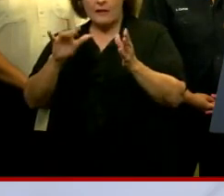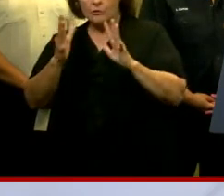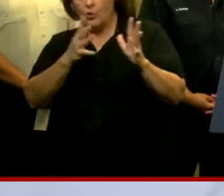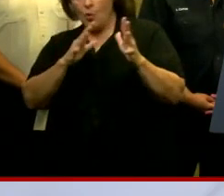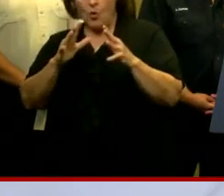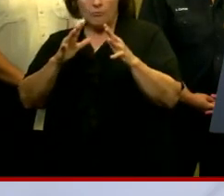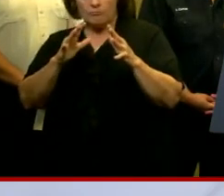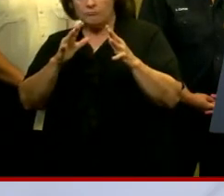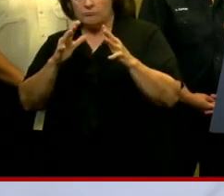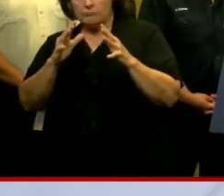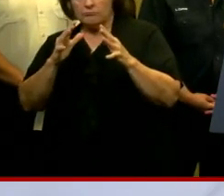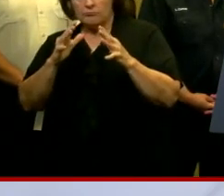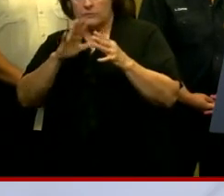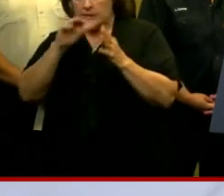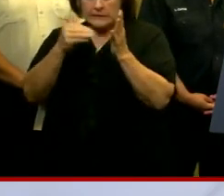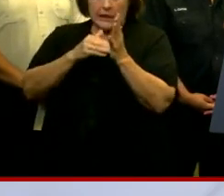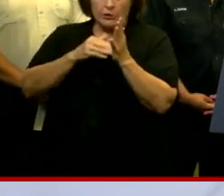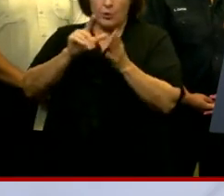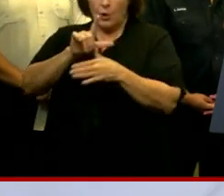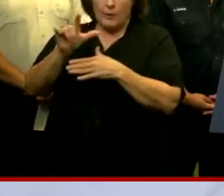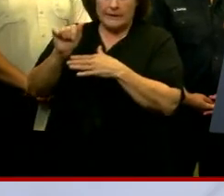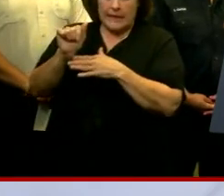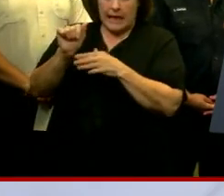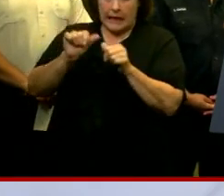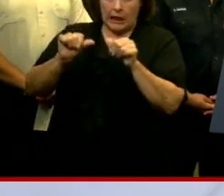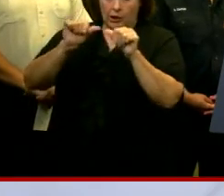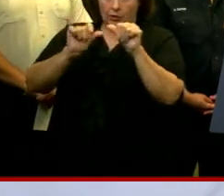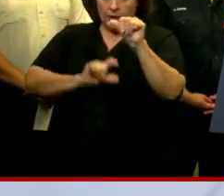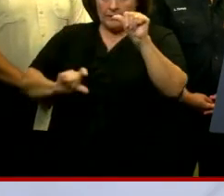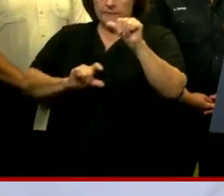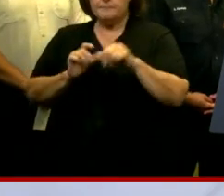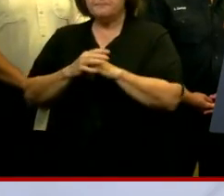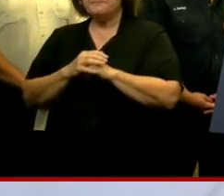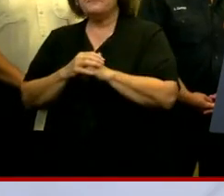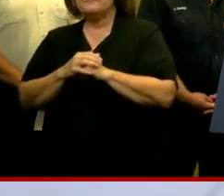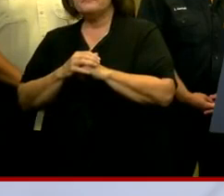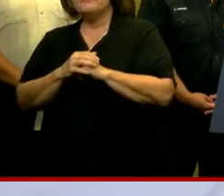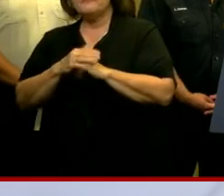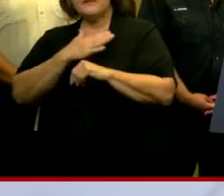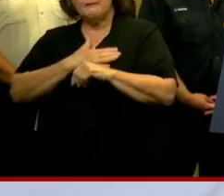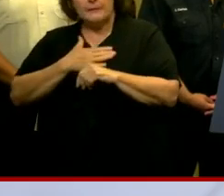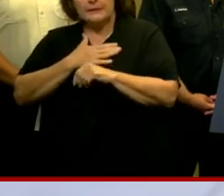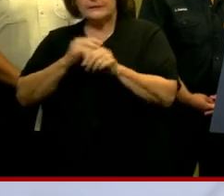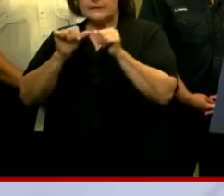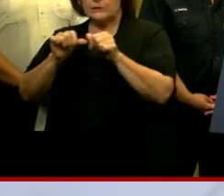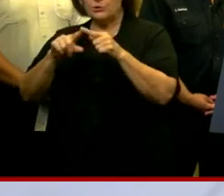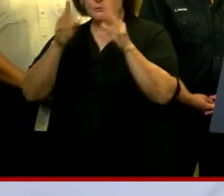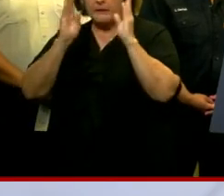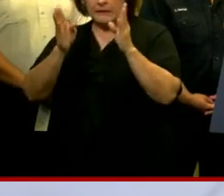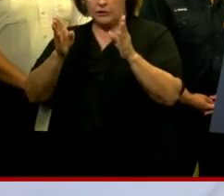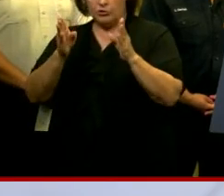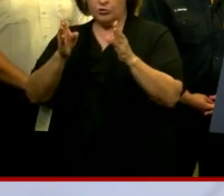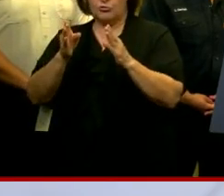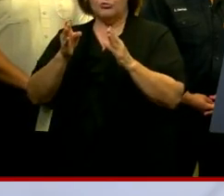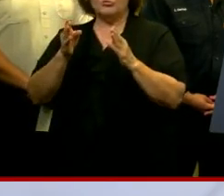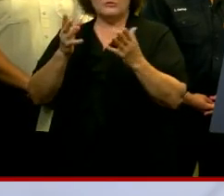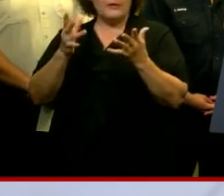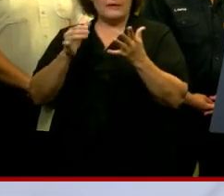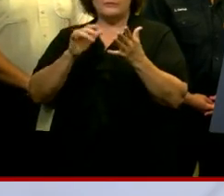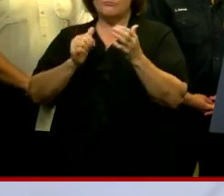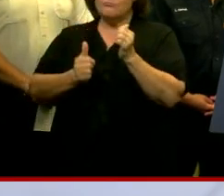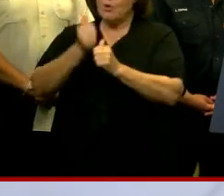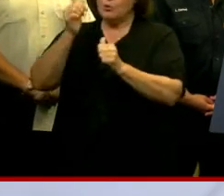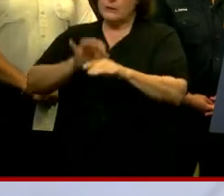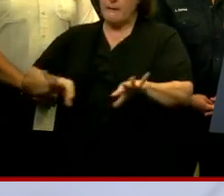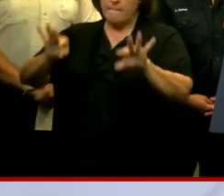of this storm moving towards the central Louisiana coast. Please continue to pay attention. It's going to be the most